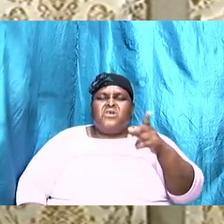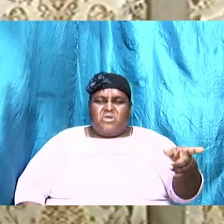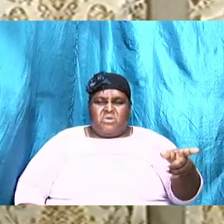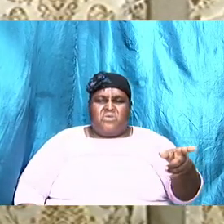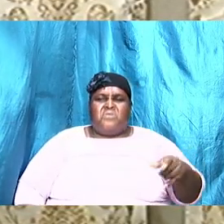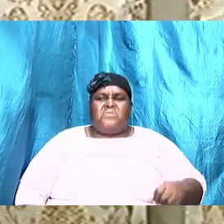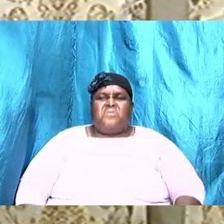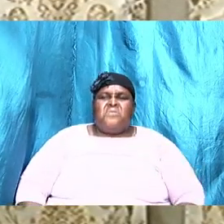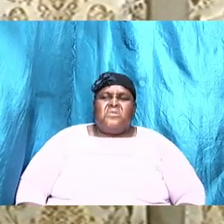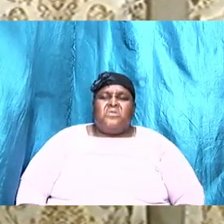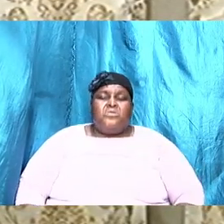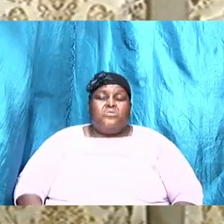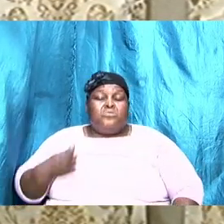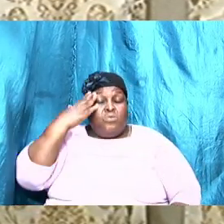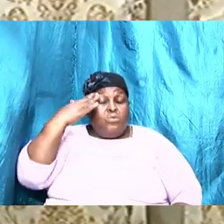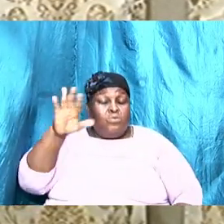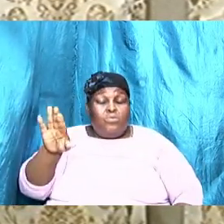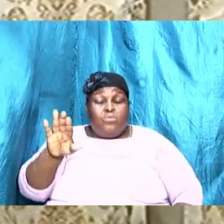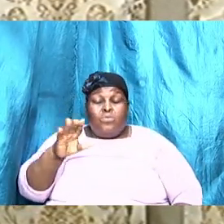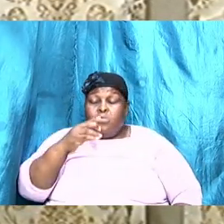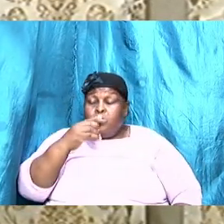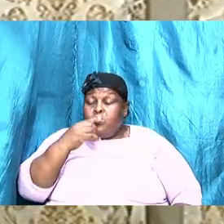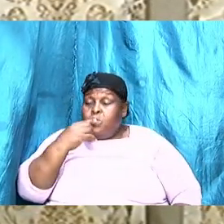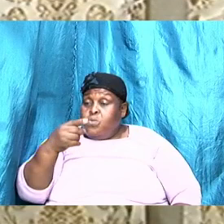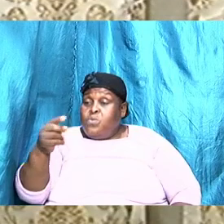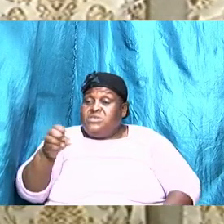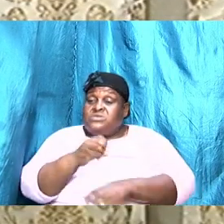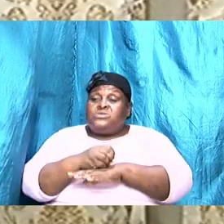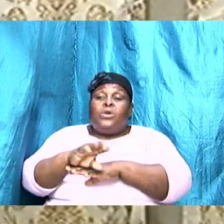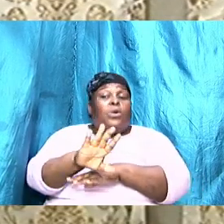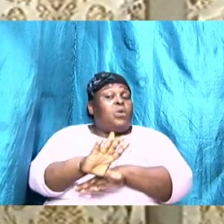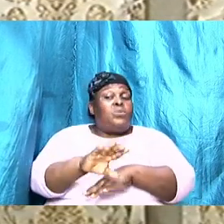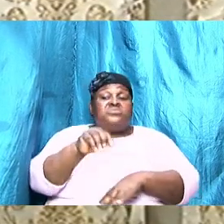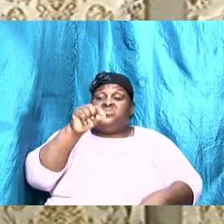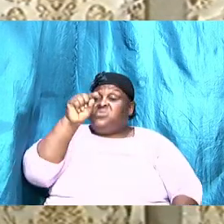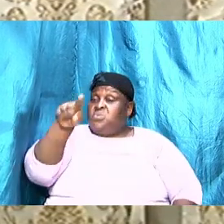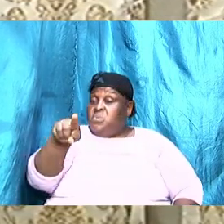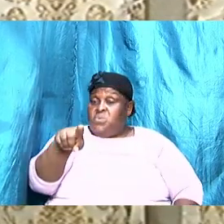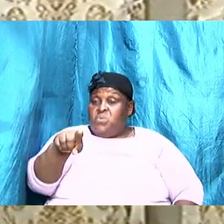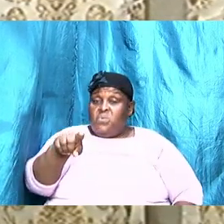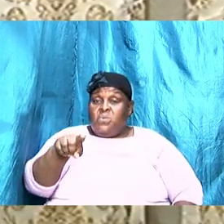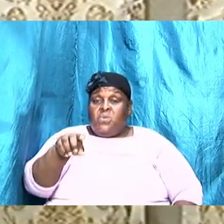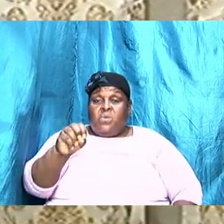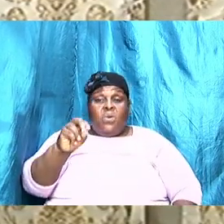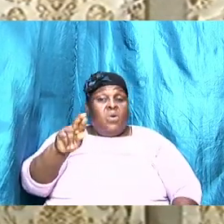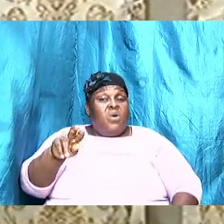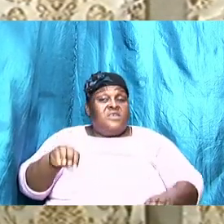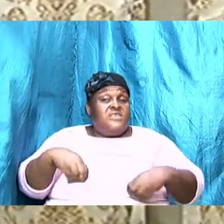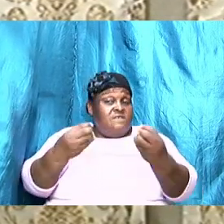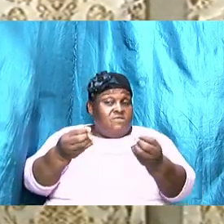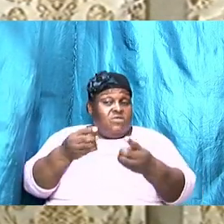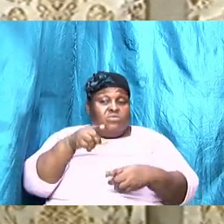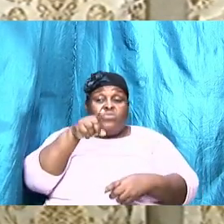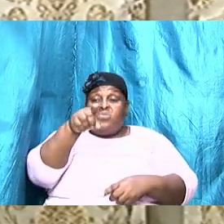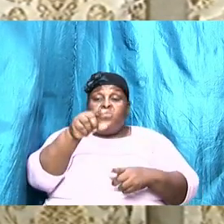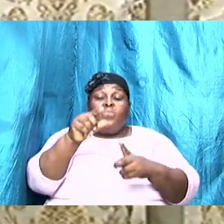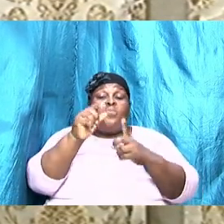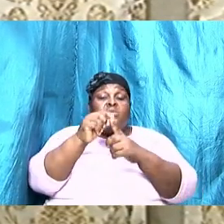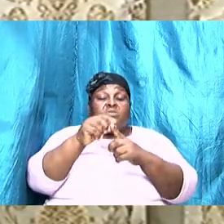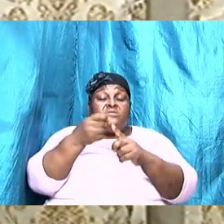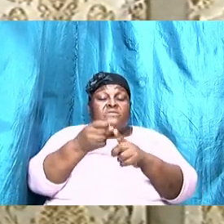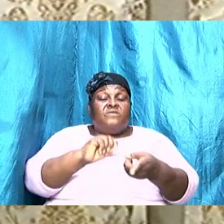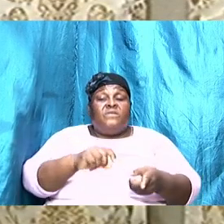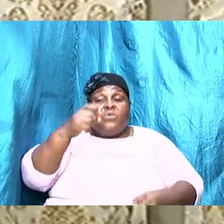is advising you I don't know who it is that is giving you words from the wise